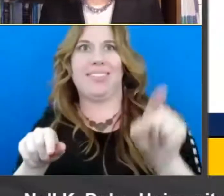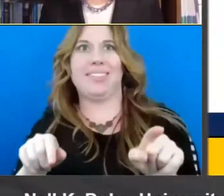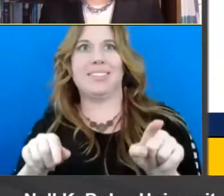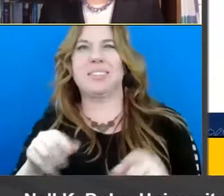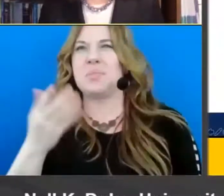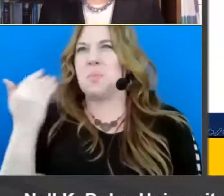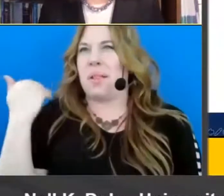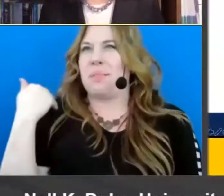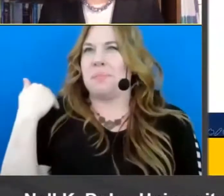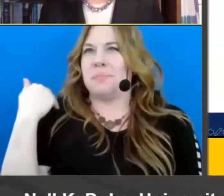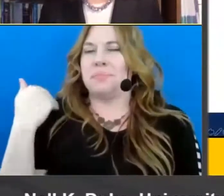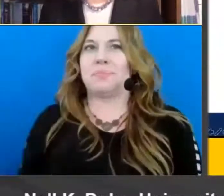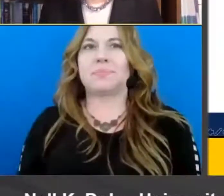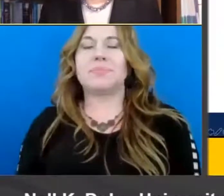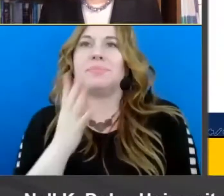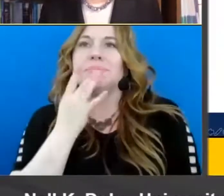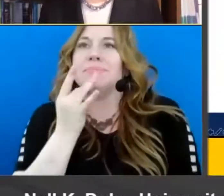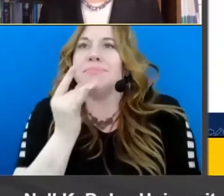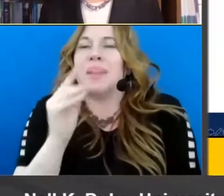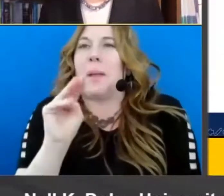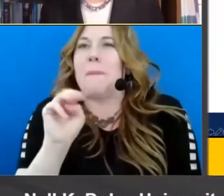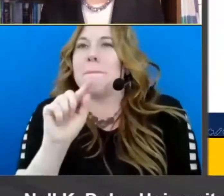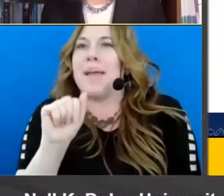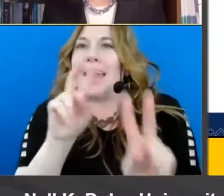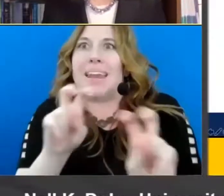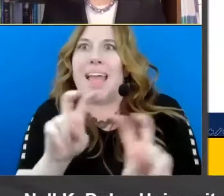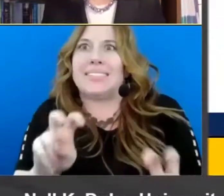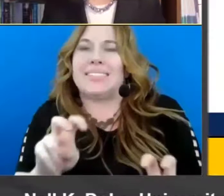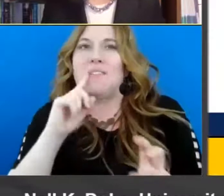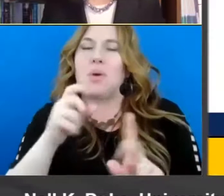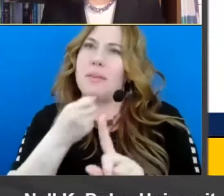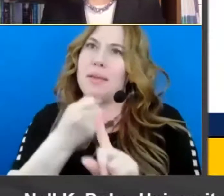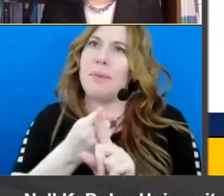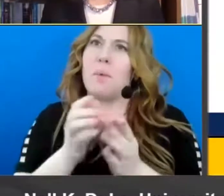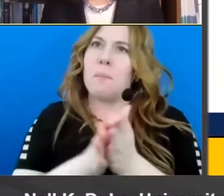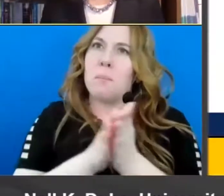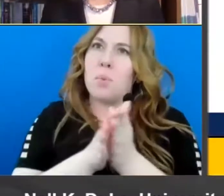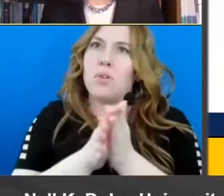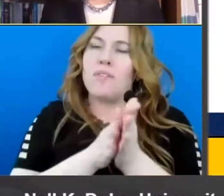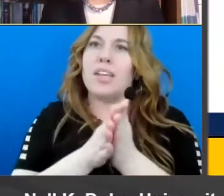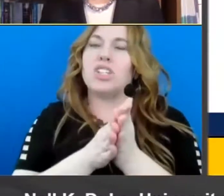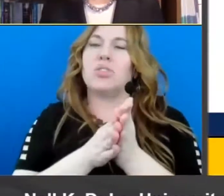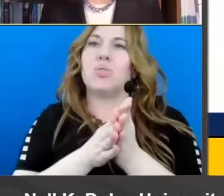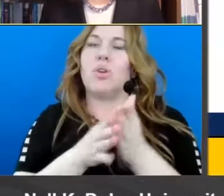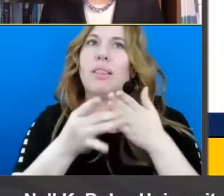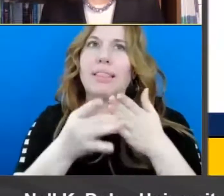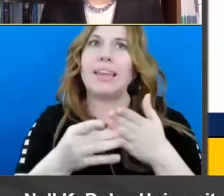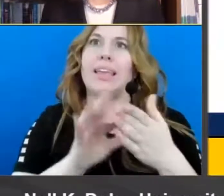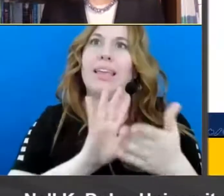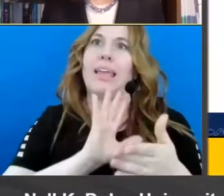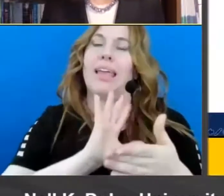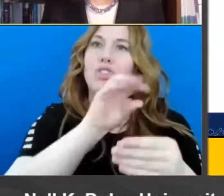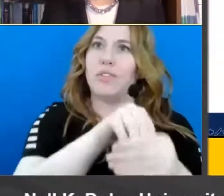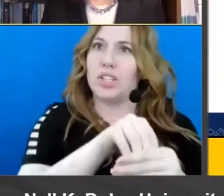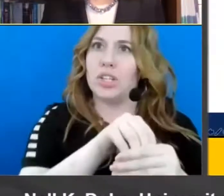back um a delicious meta-analysis of the impact of motivational reading interventions um so you can check this out